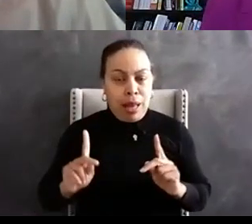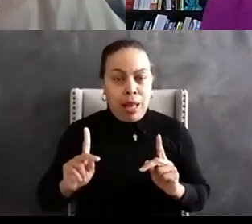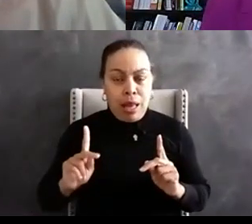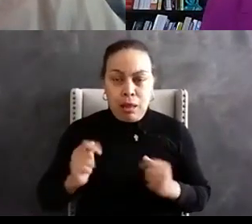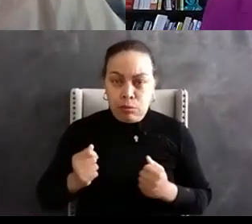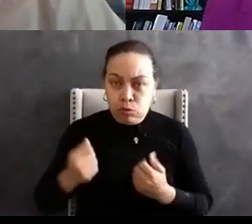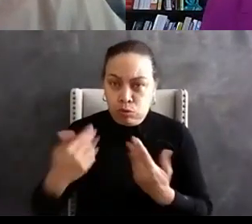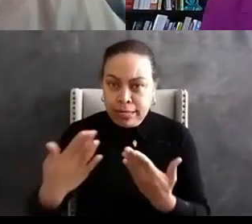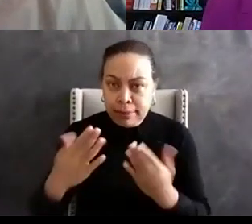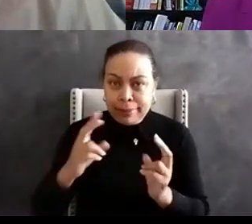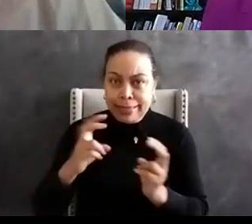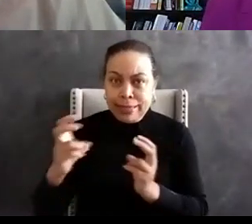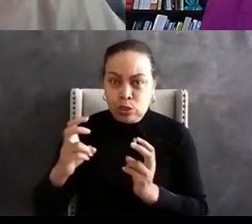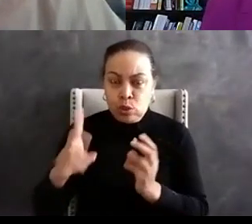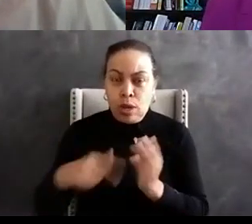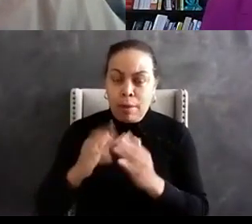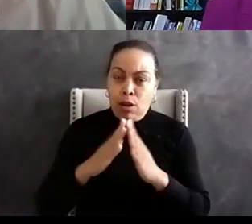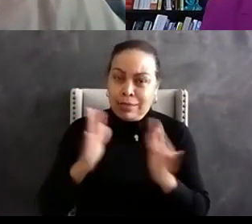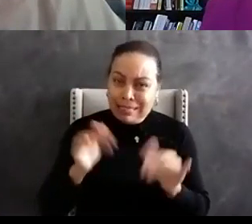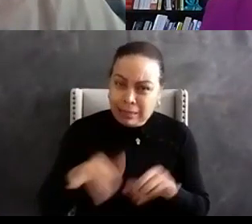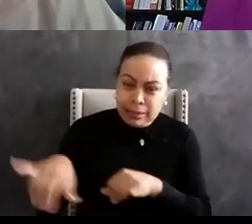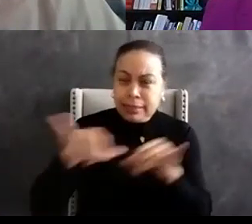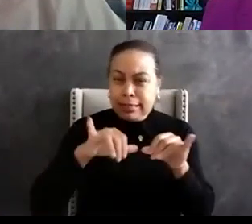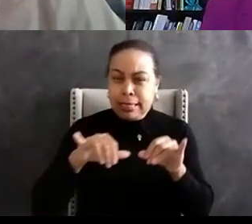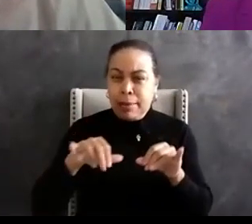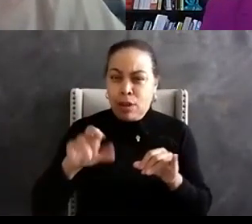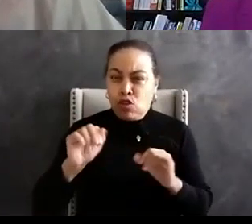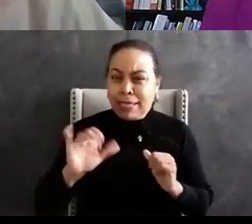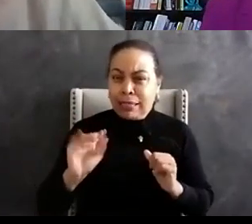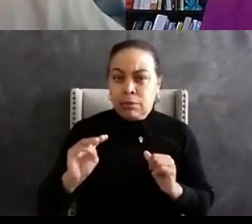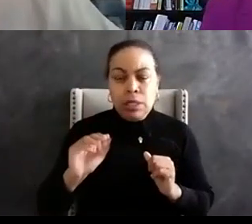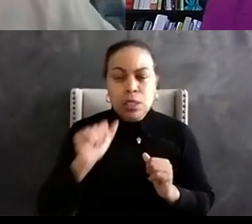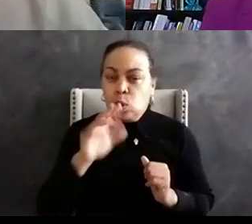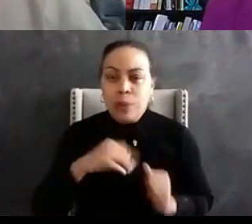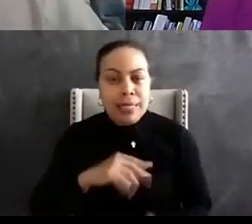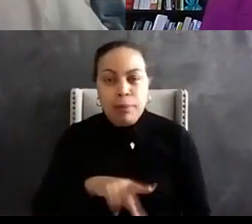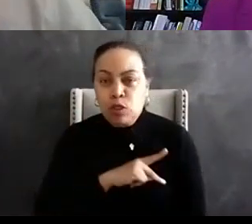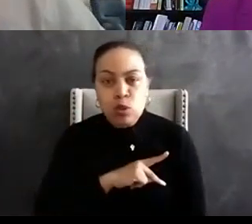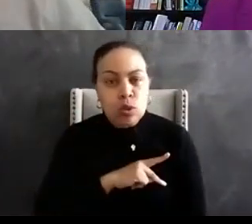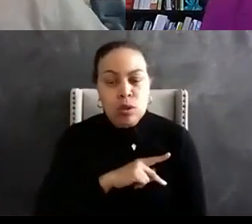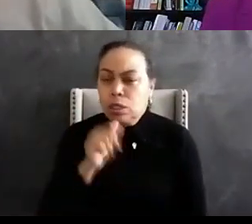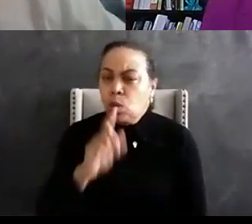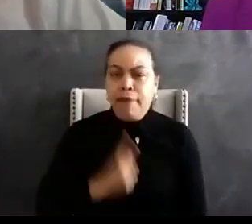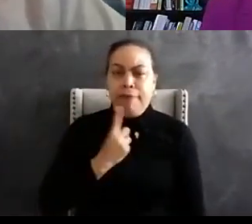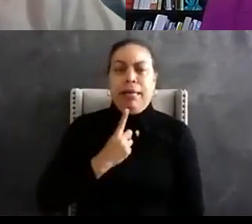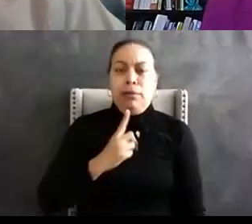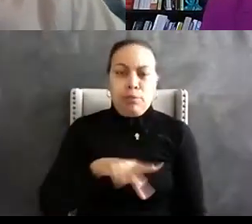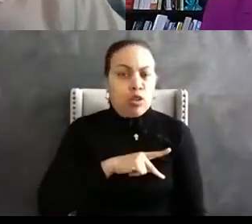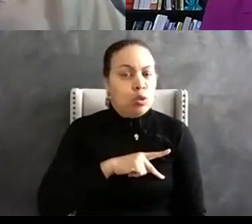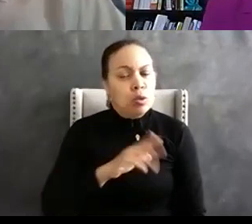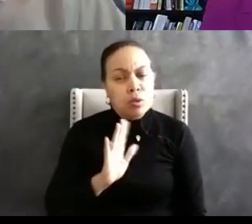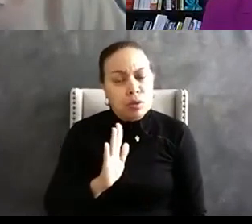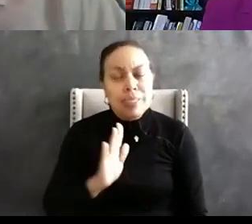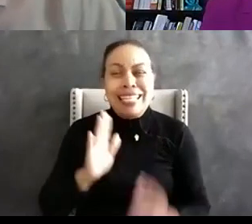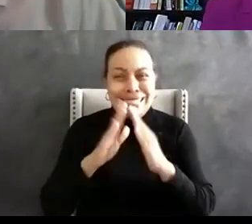the issue issue of systemic racism racism to not take it so personal that uh systemic racism